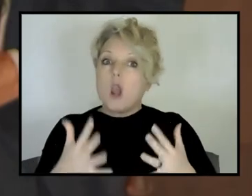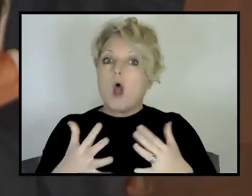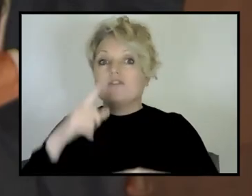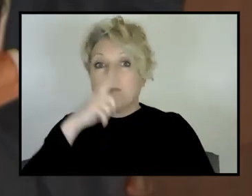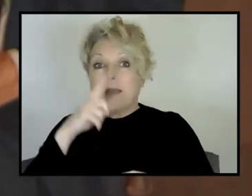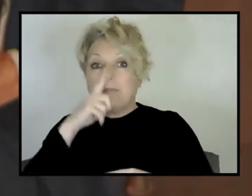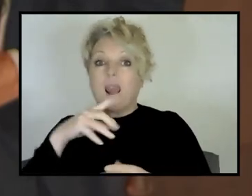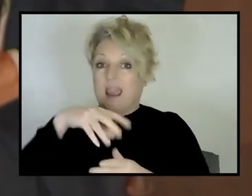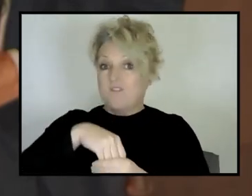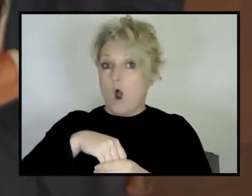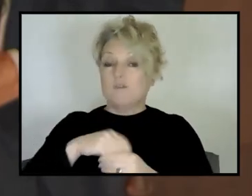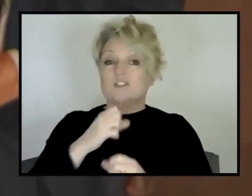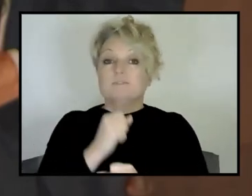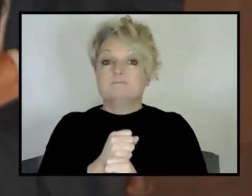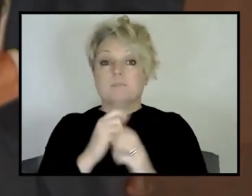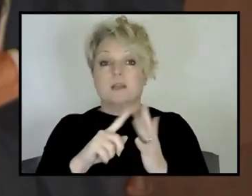Sam Carey, um,